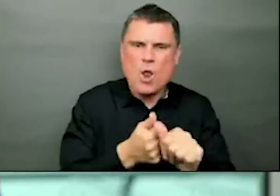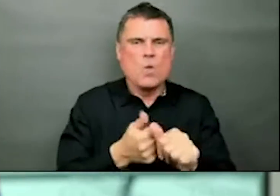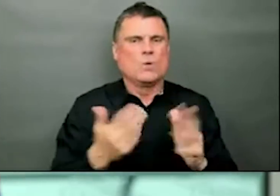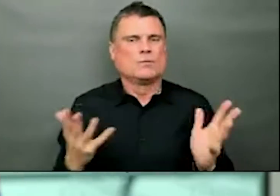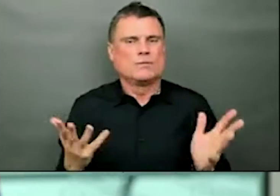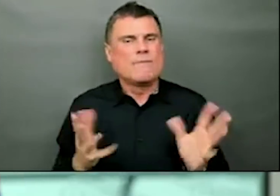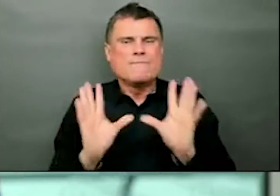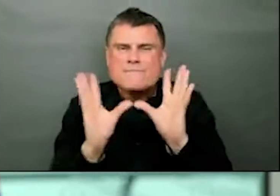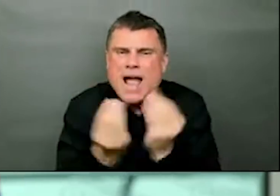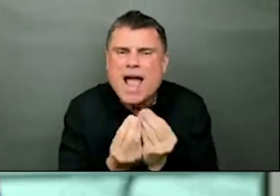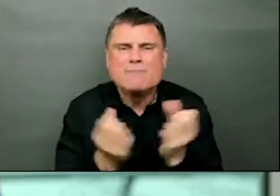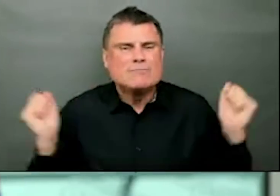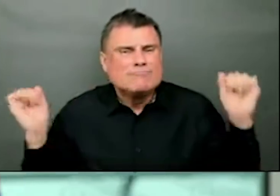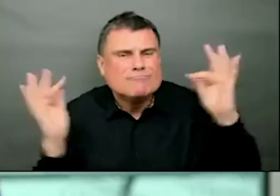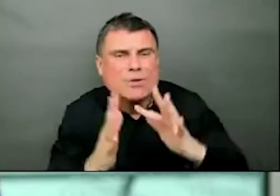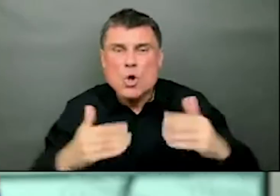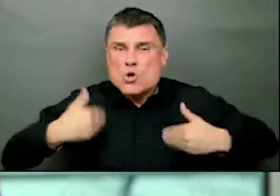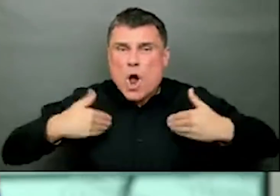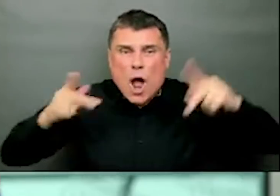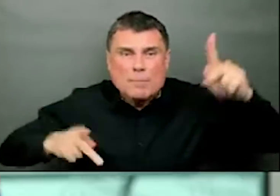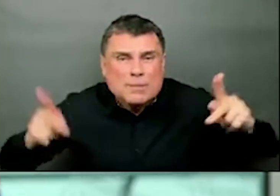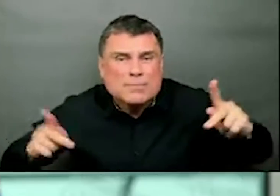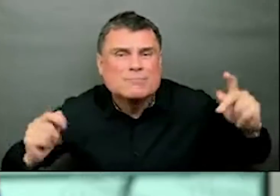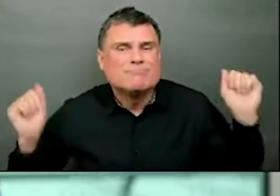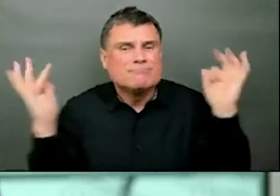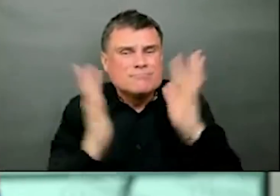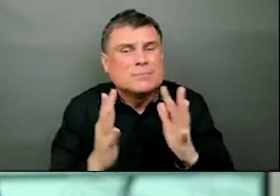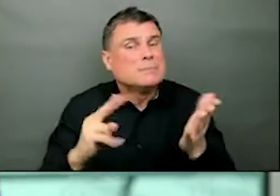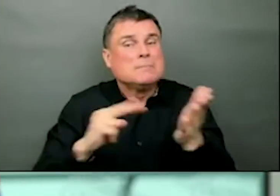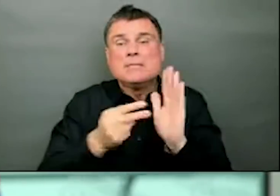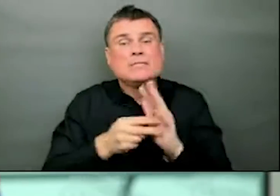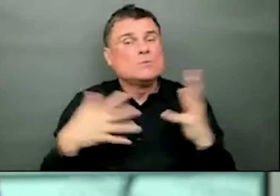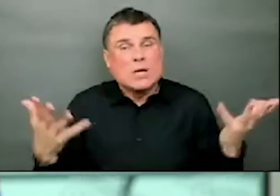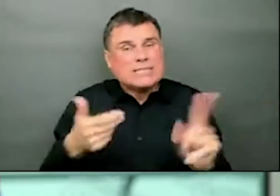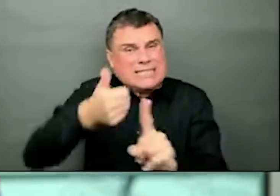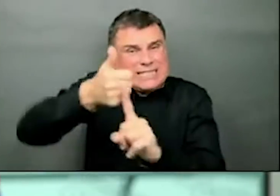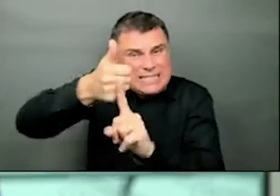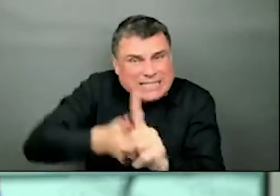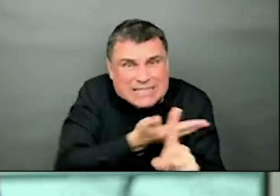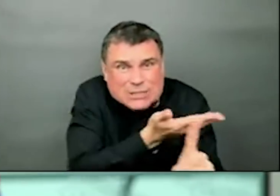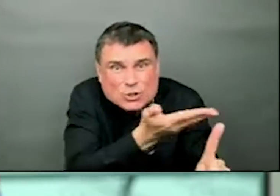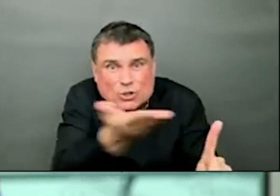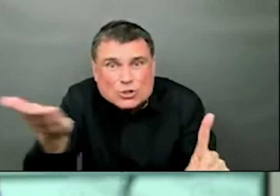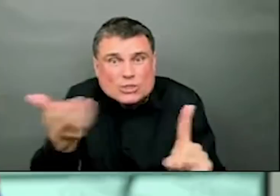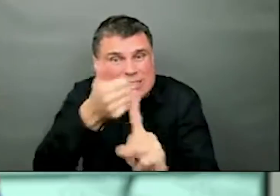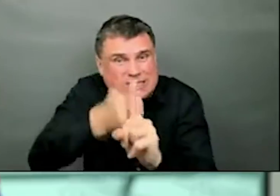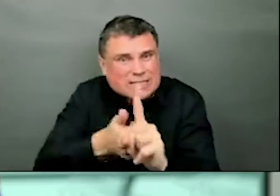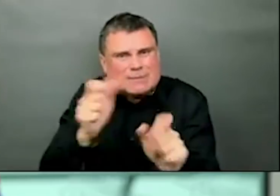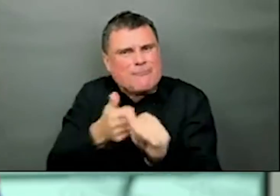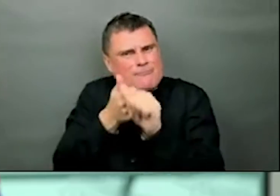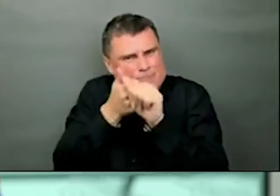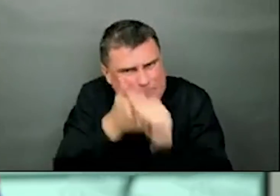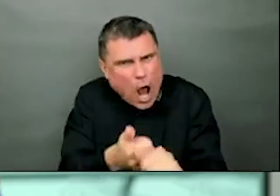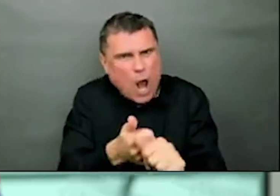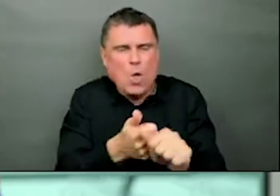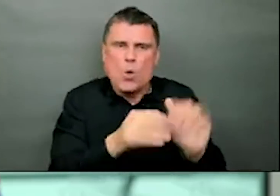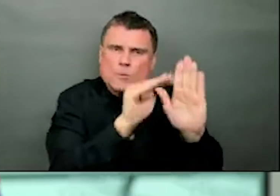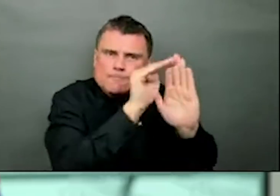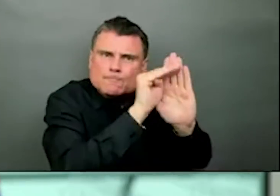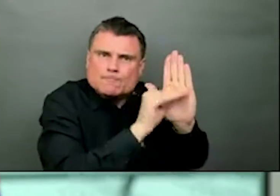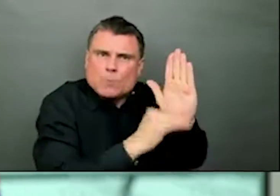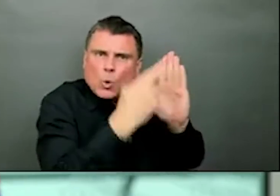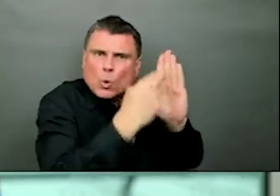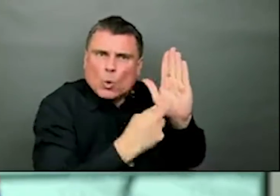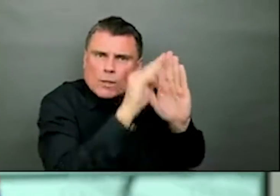we all need to do our part to follow the safety plan so that we can continue to keep things operating, to